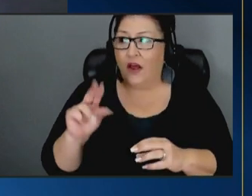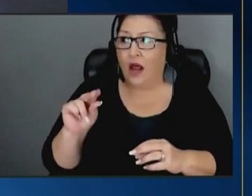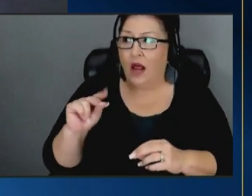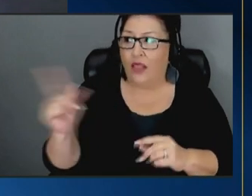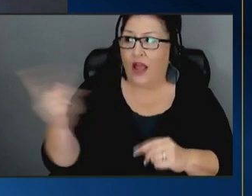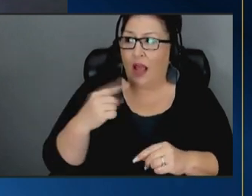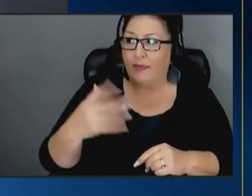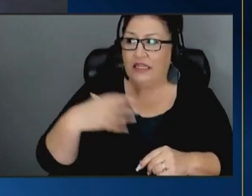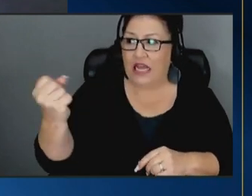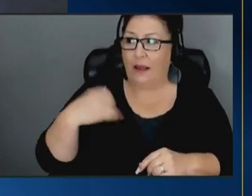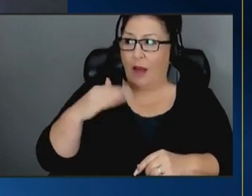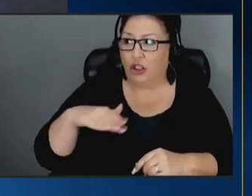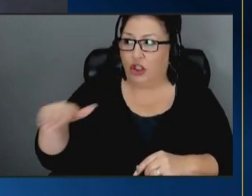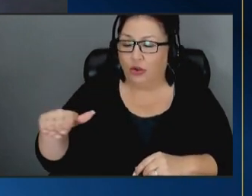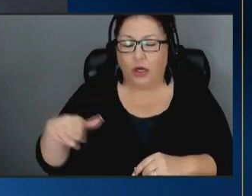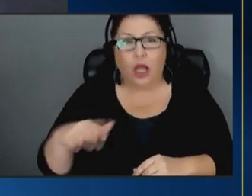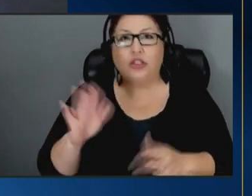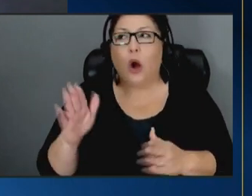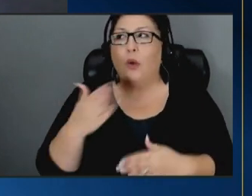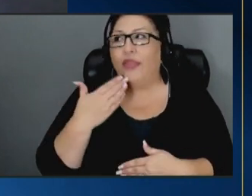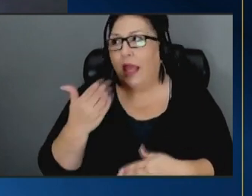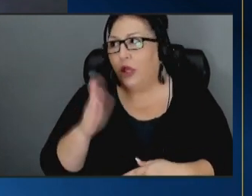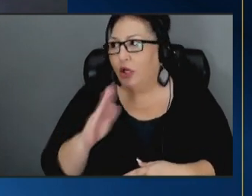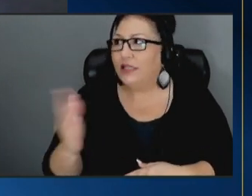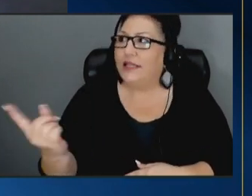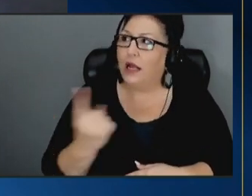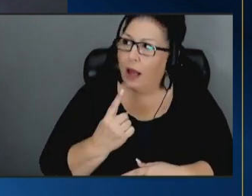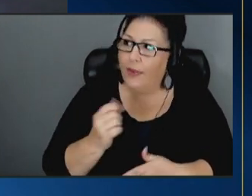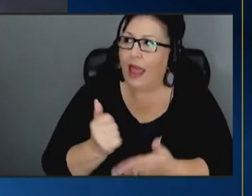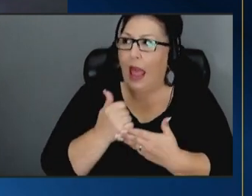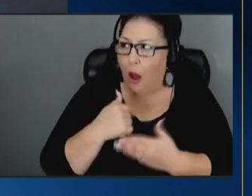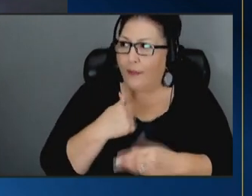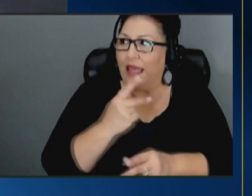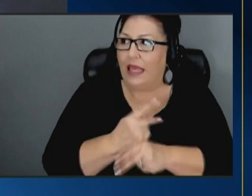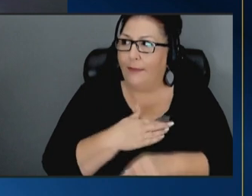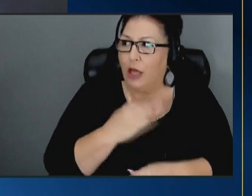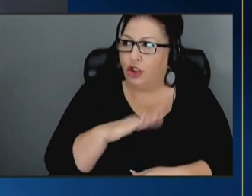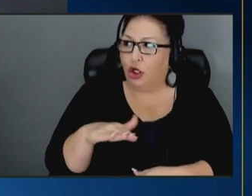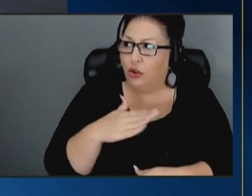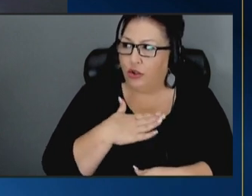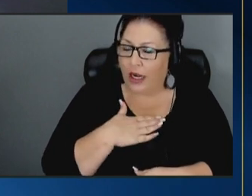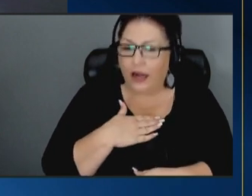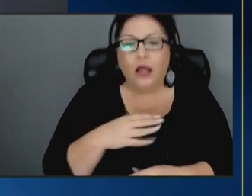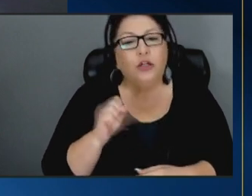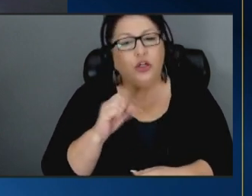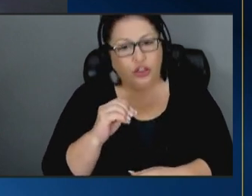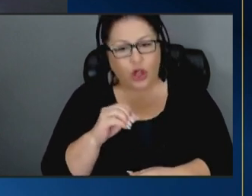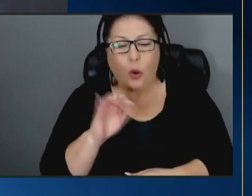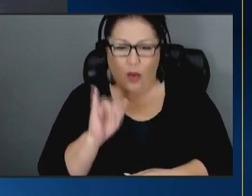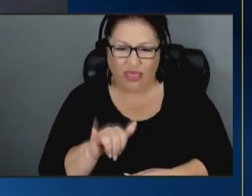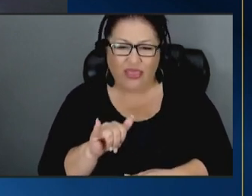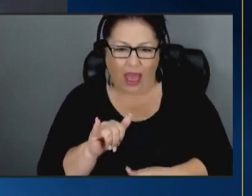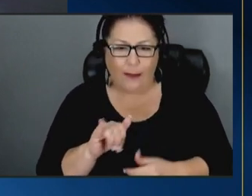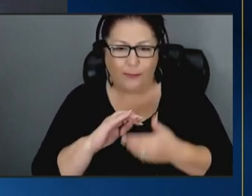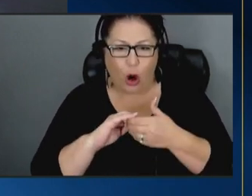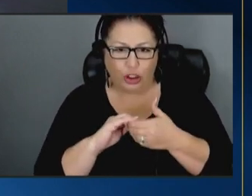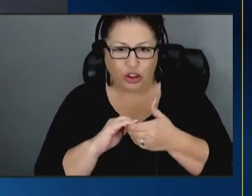my children it's oh thank goodness here they are they're going to help me keep my children and so those partnerships